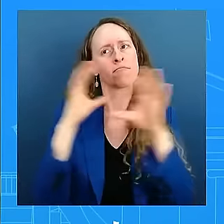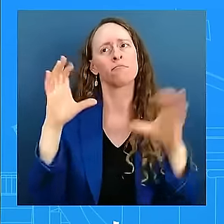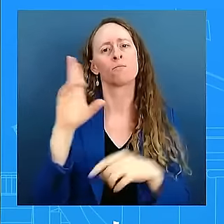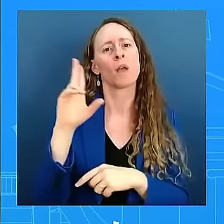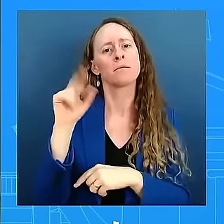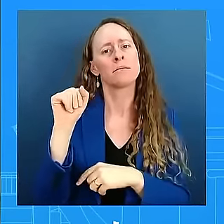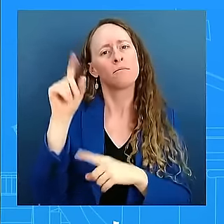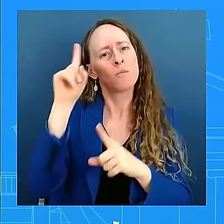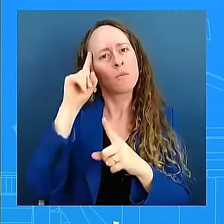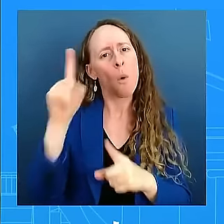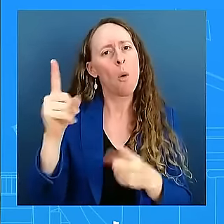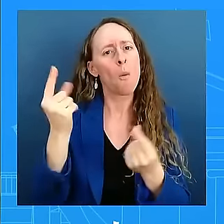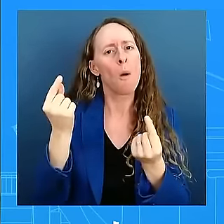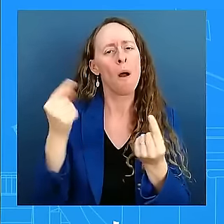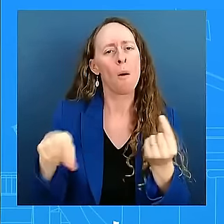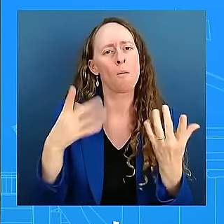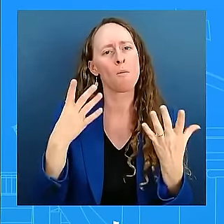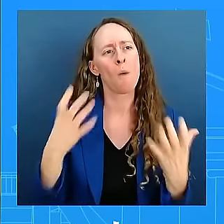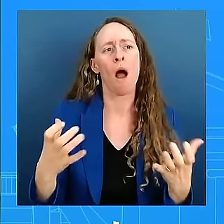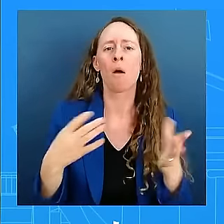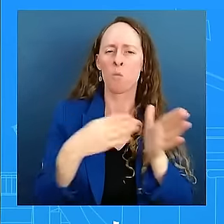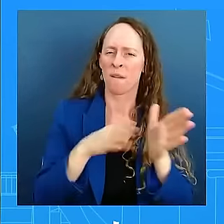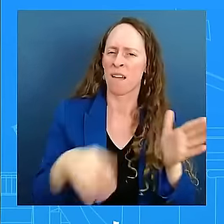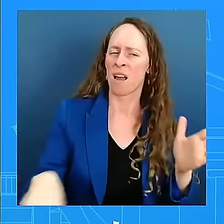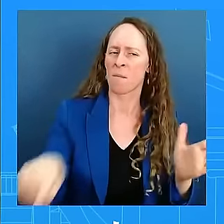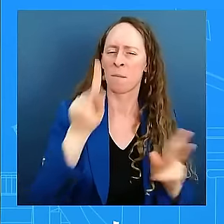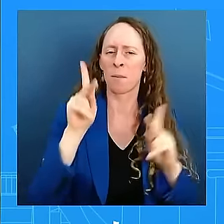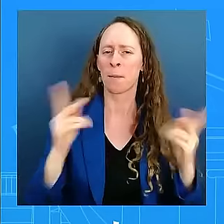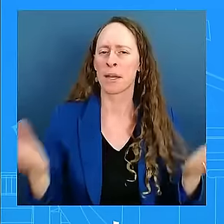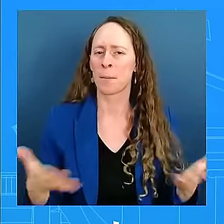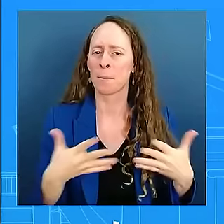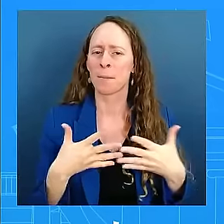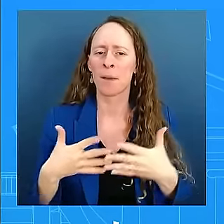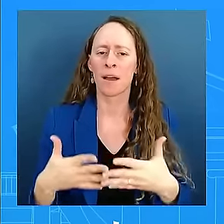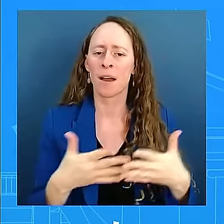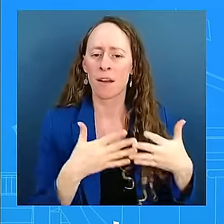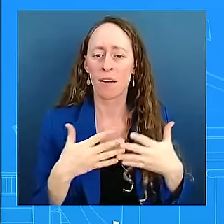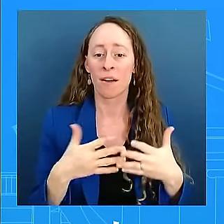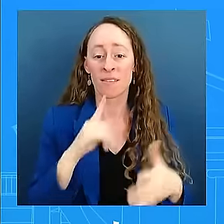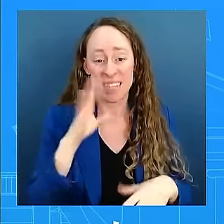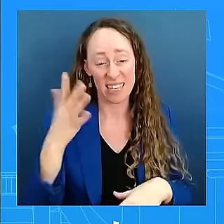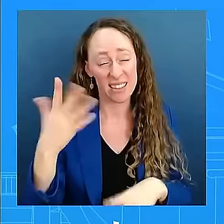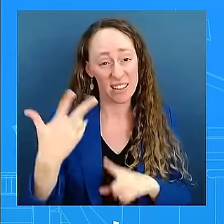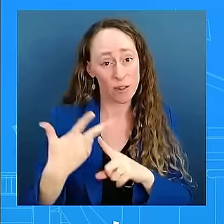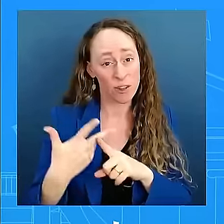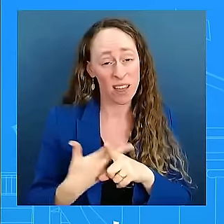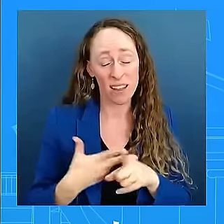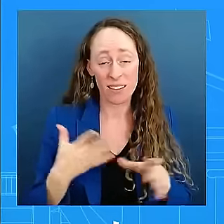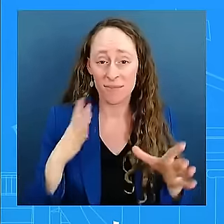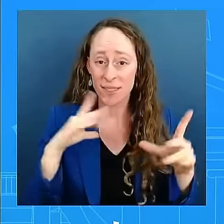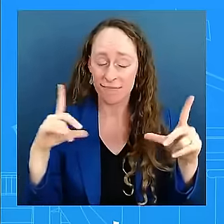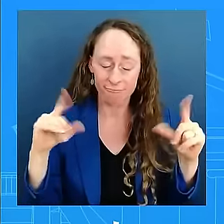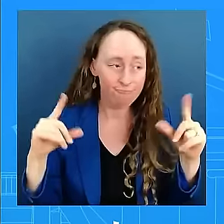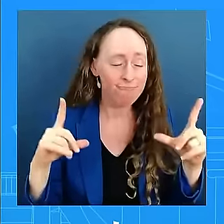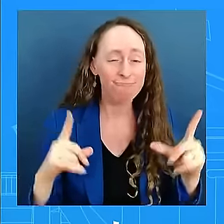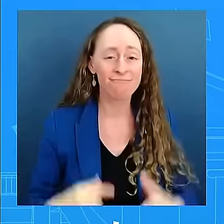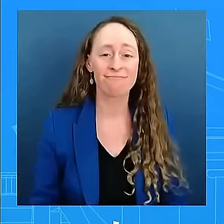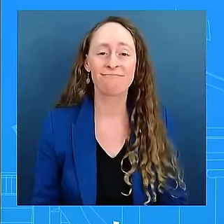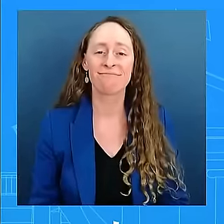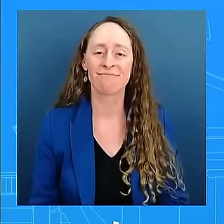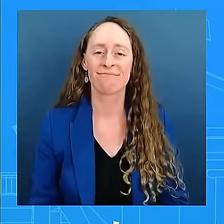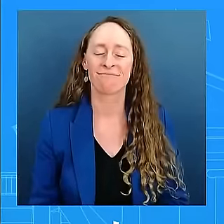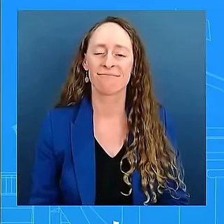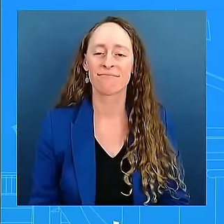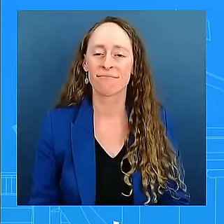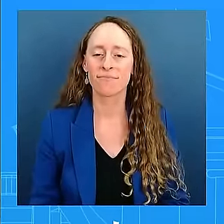three months is not a long time. As you know, that's going to fly by. That's going to fly by. Go ahead. And Karine, the other